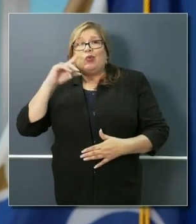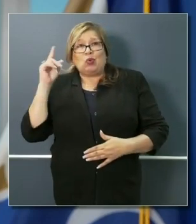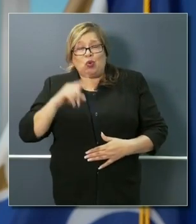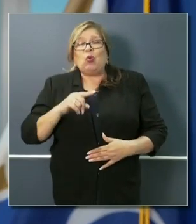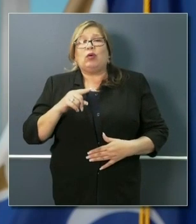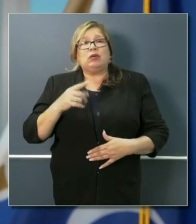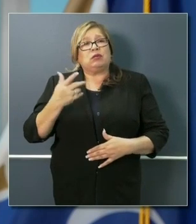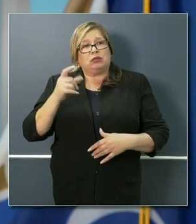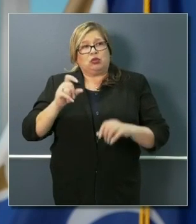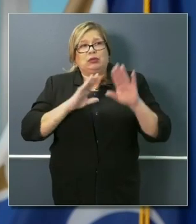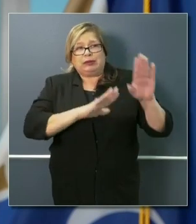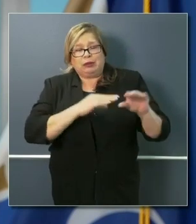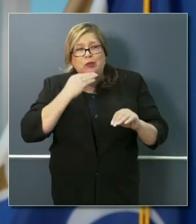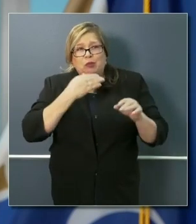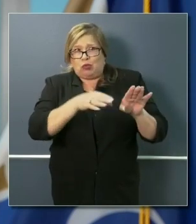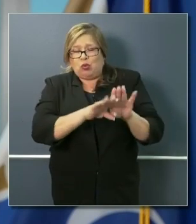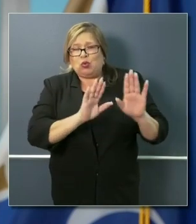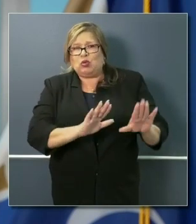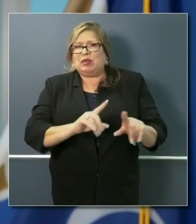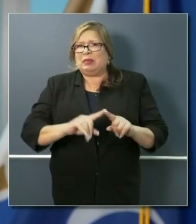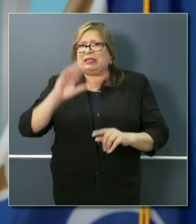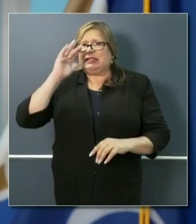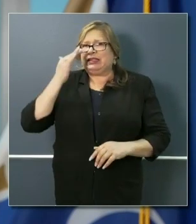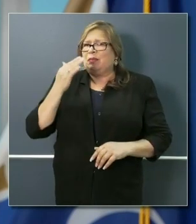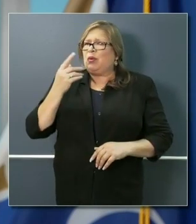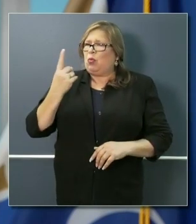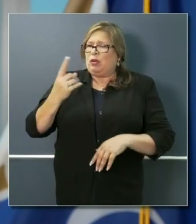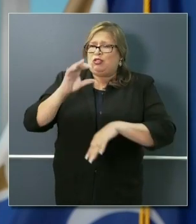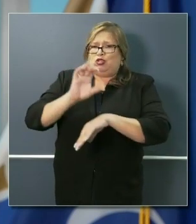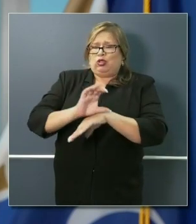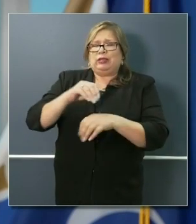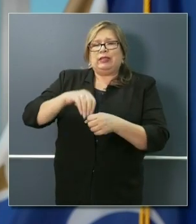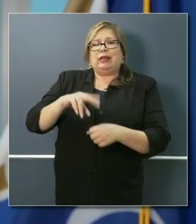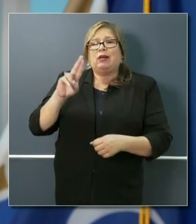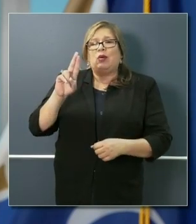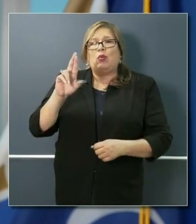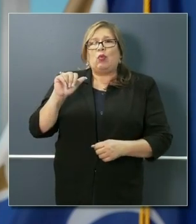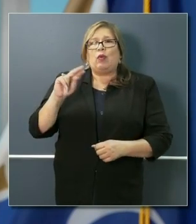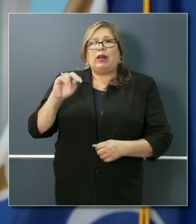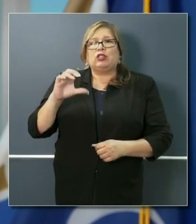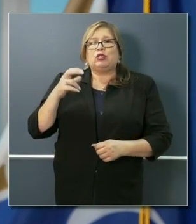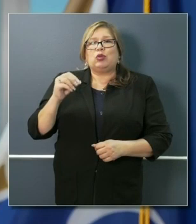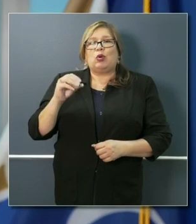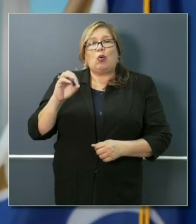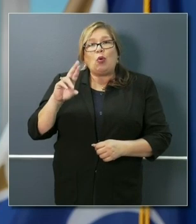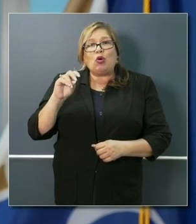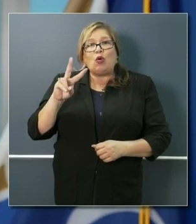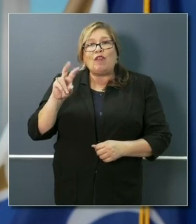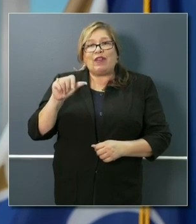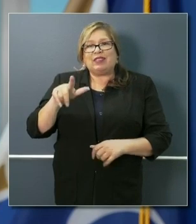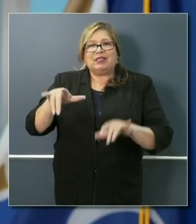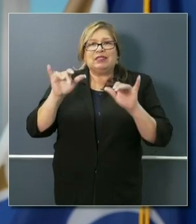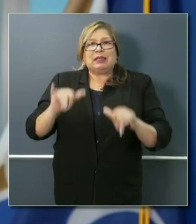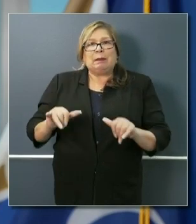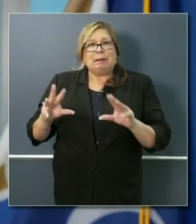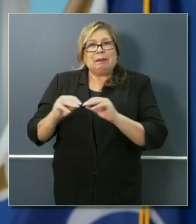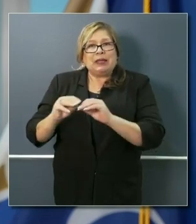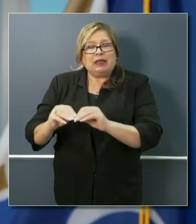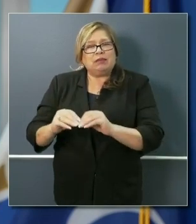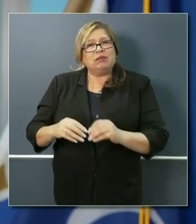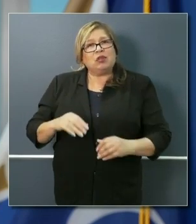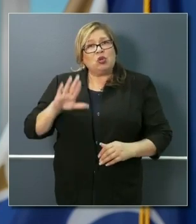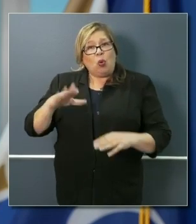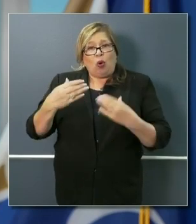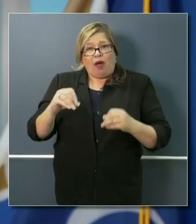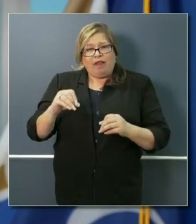Rancho Cordova that's continuing apparently to meet. I'm wondering, is your office looking into that church or any